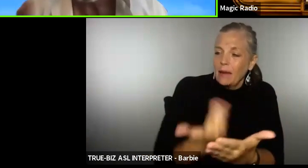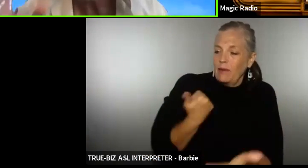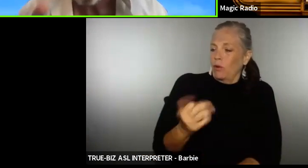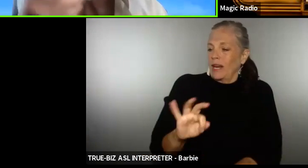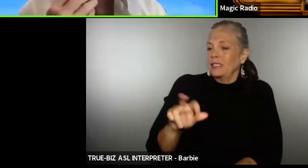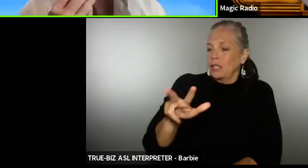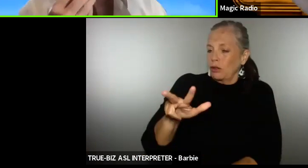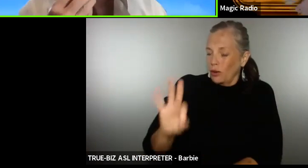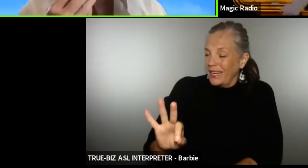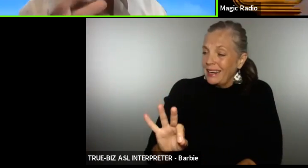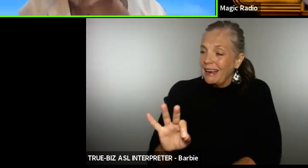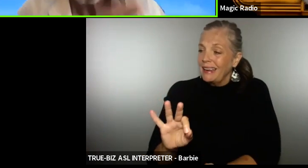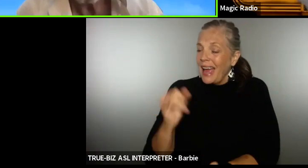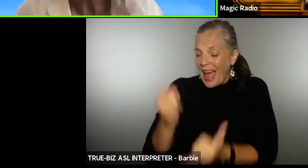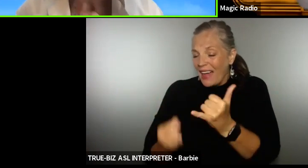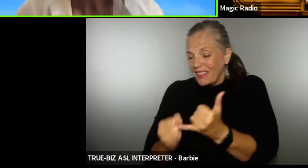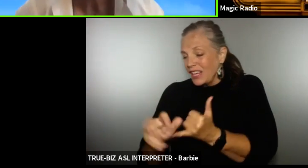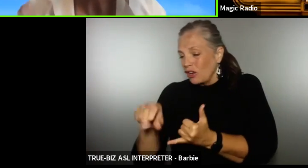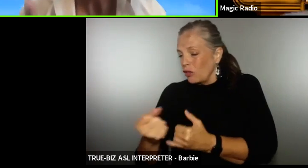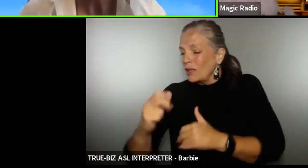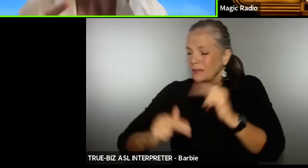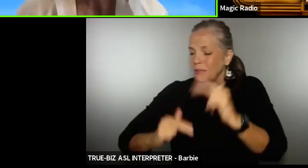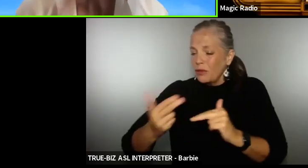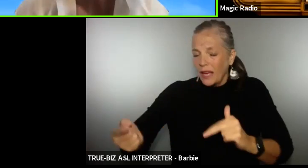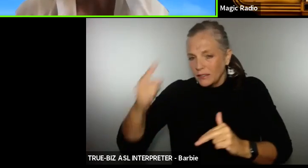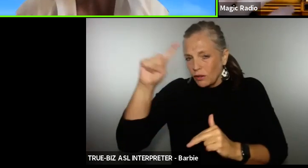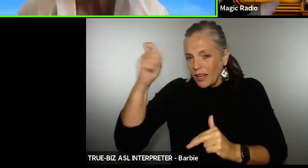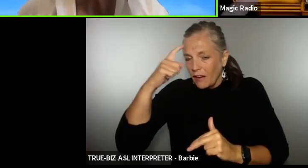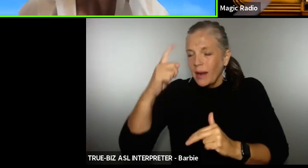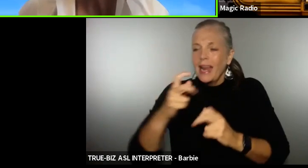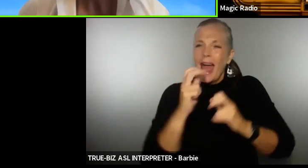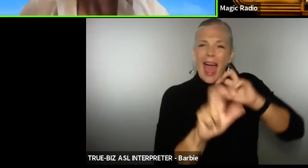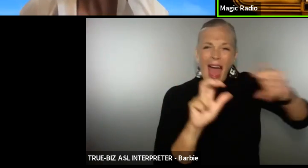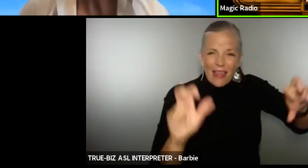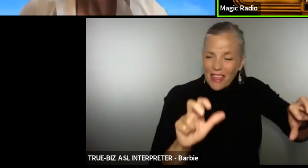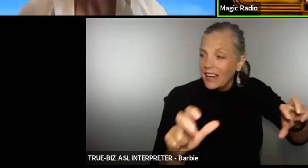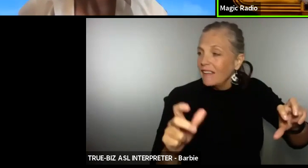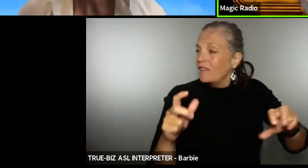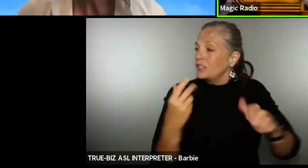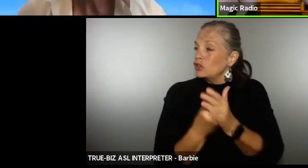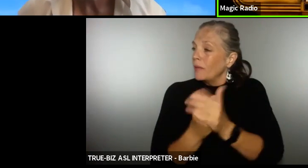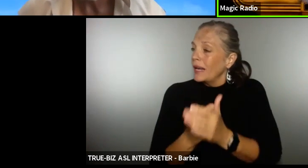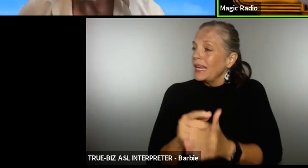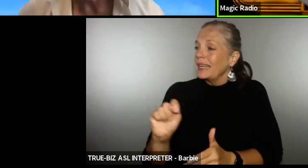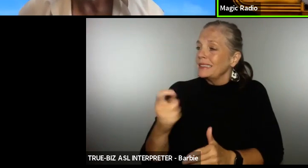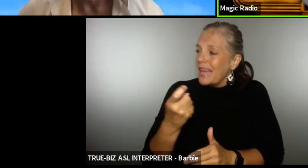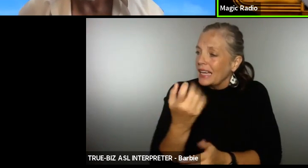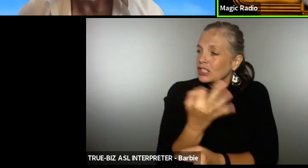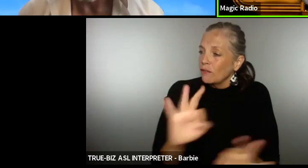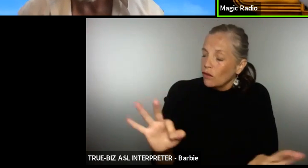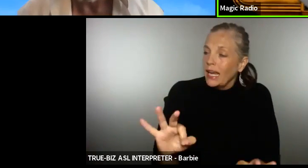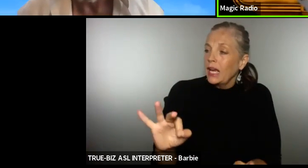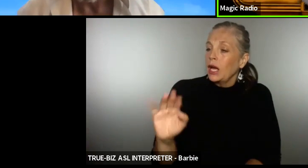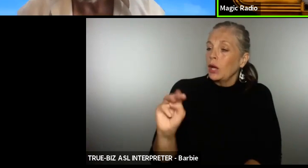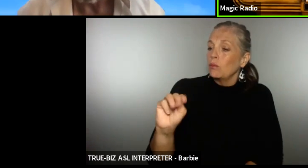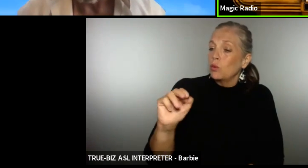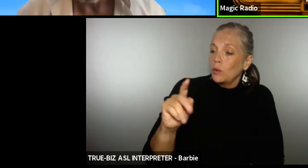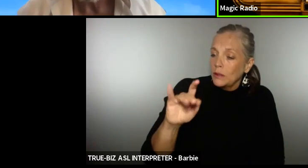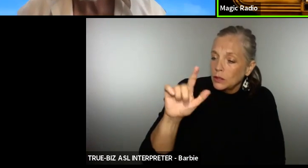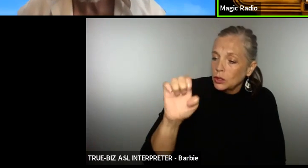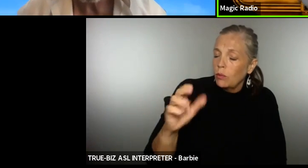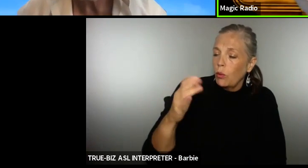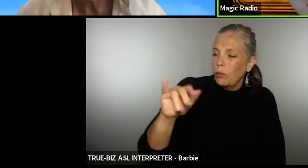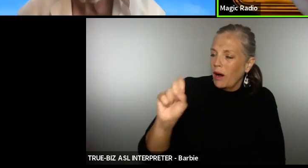the government on a fat government contract then invest in tax-free municipal bonds wait wait hold on a minute America